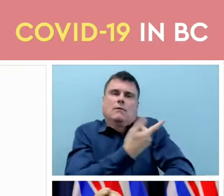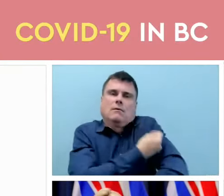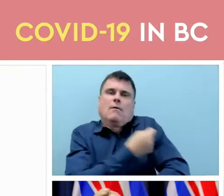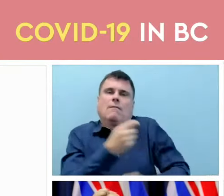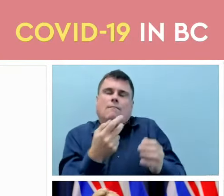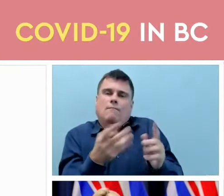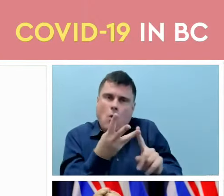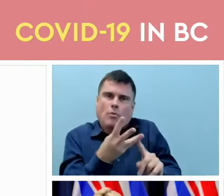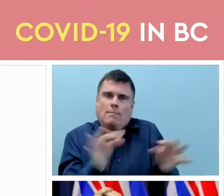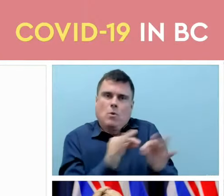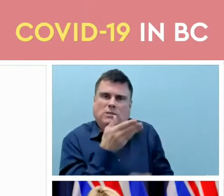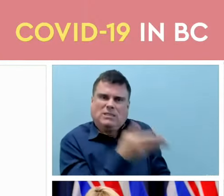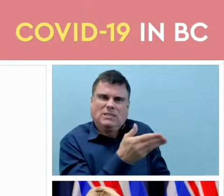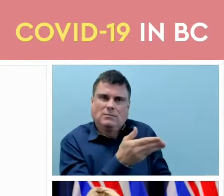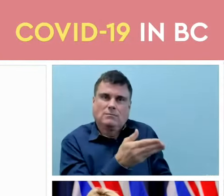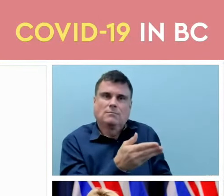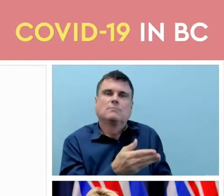months.